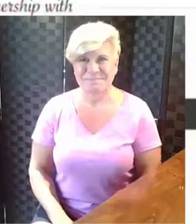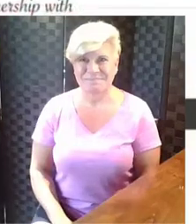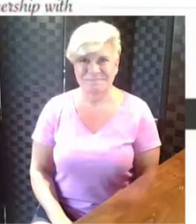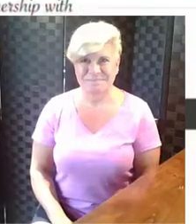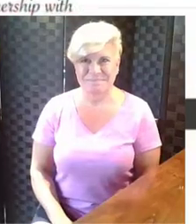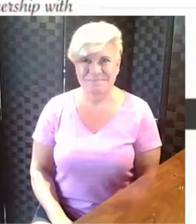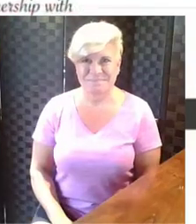I'll Thank